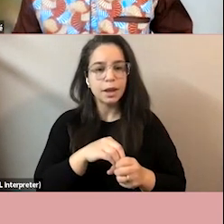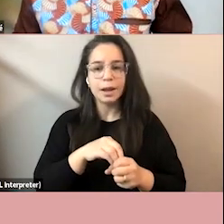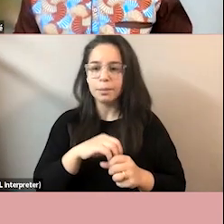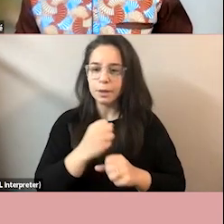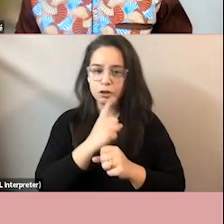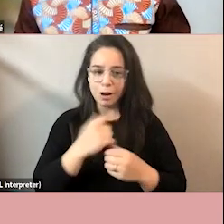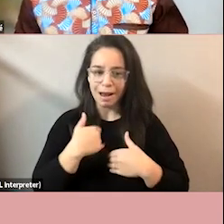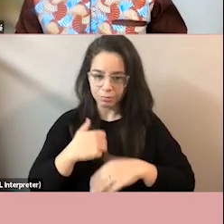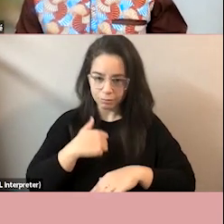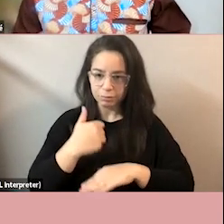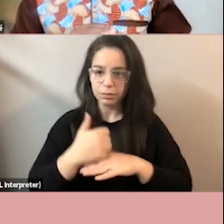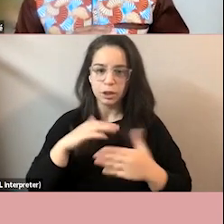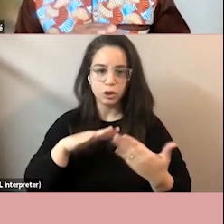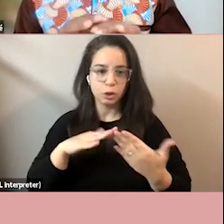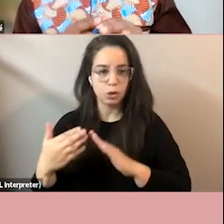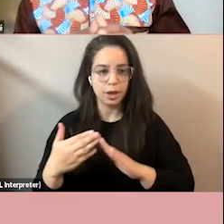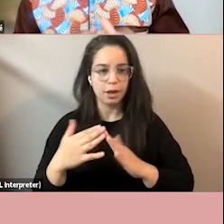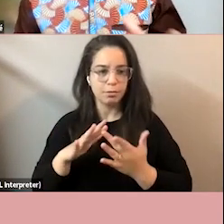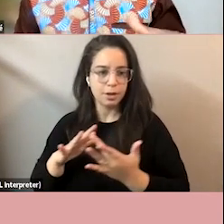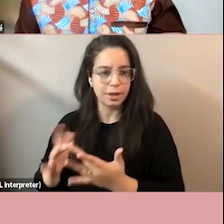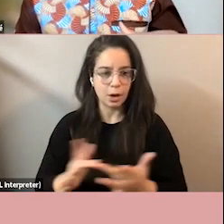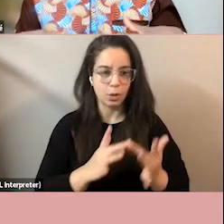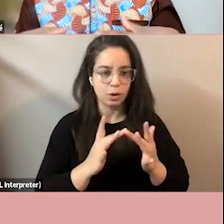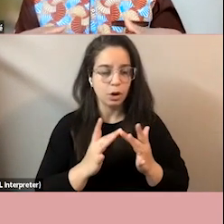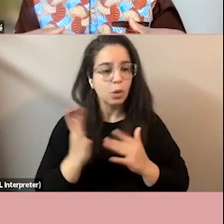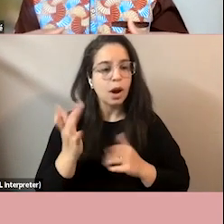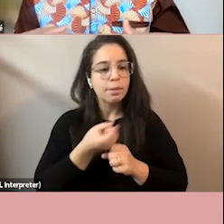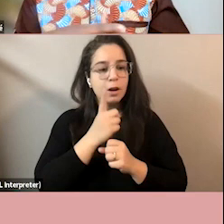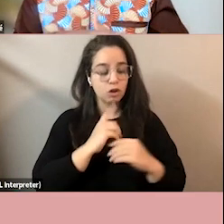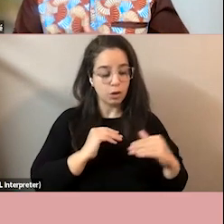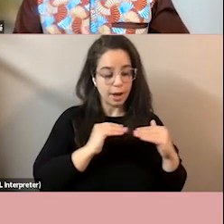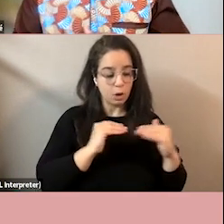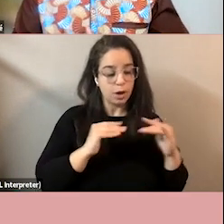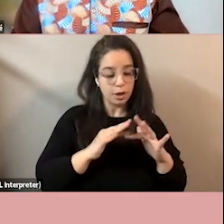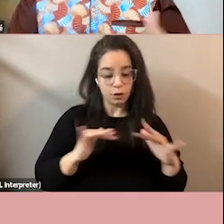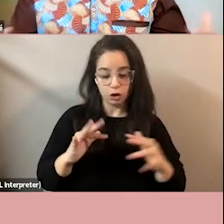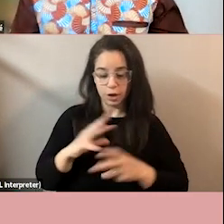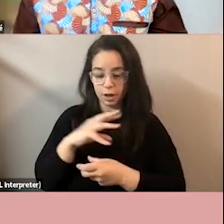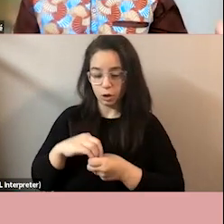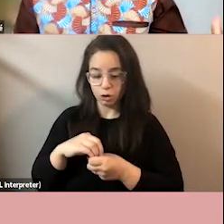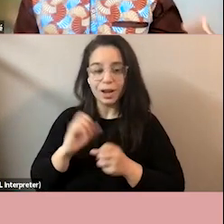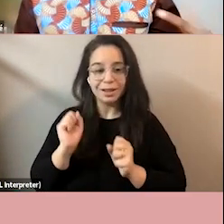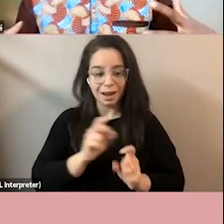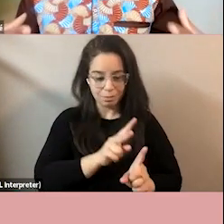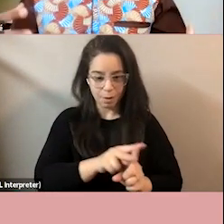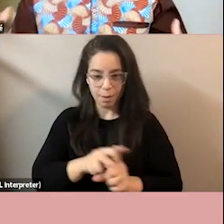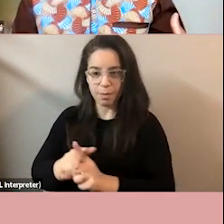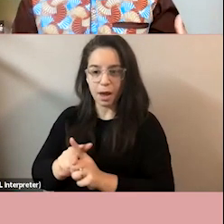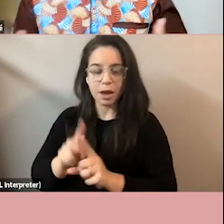practice or some sort of network so that equity diversity inclusion work can happen across the various